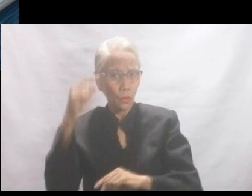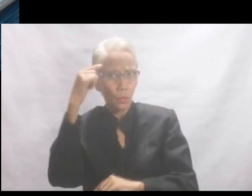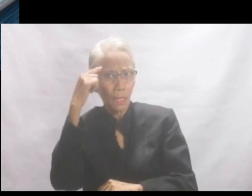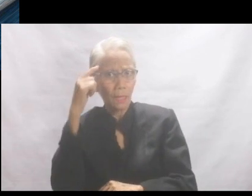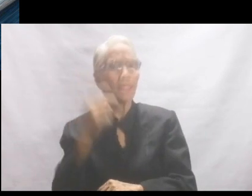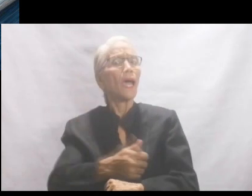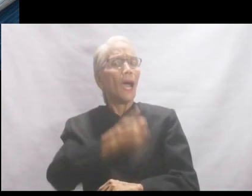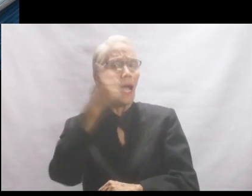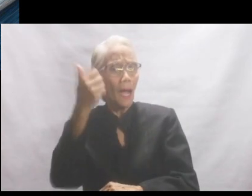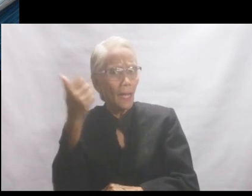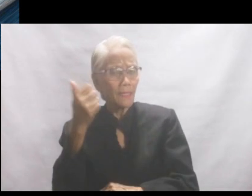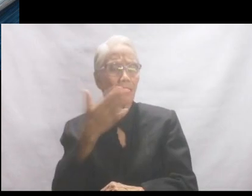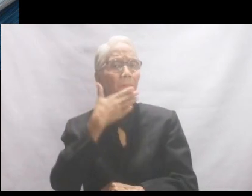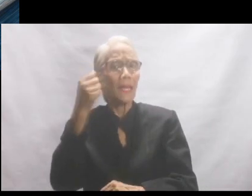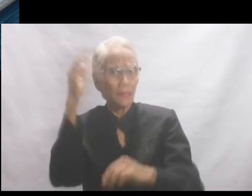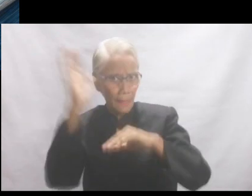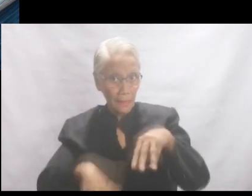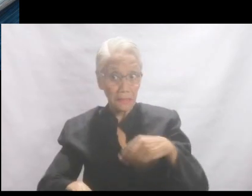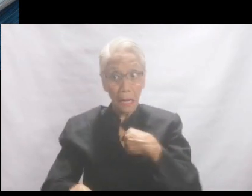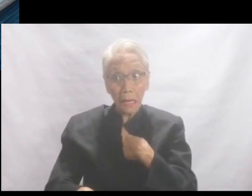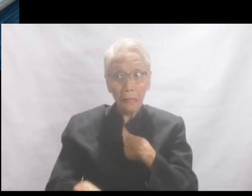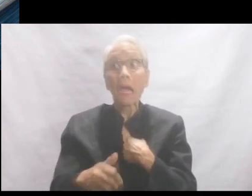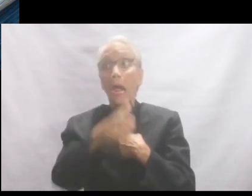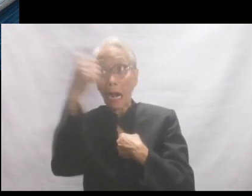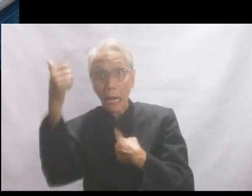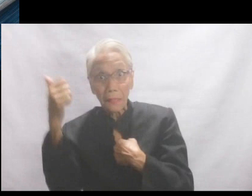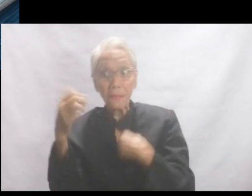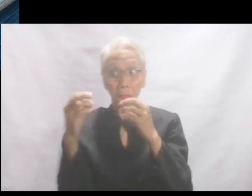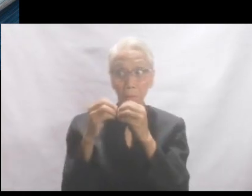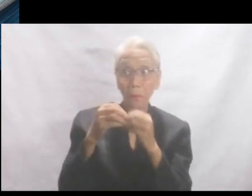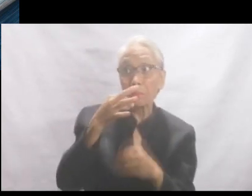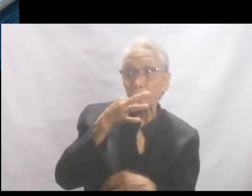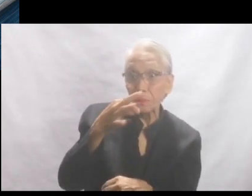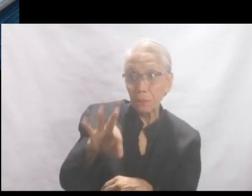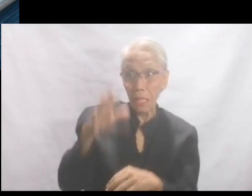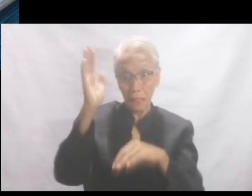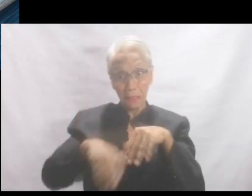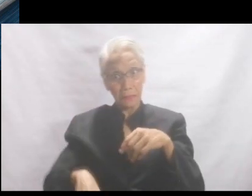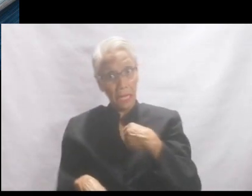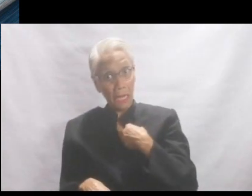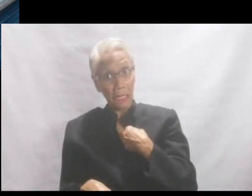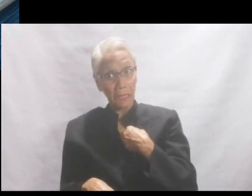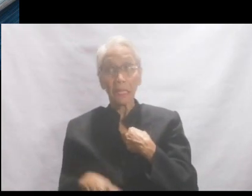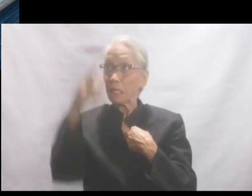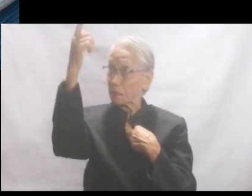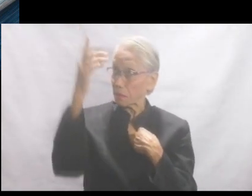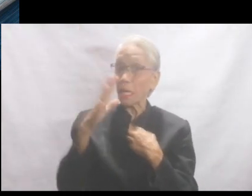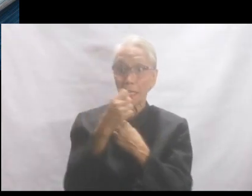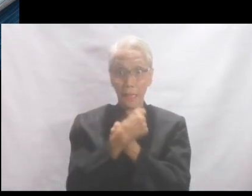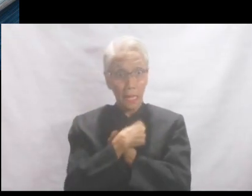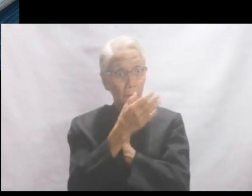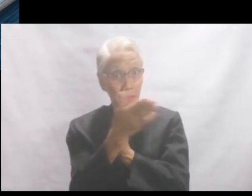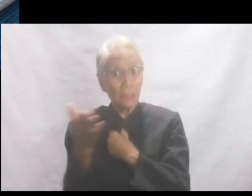that others are better than I am. That others are more fortunate than I am. That God